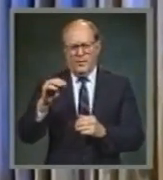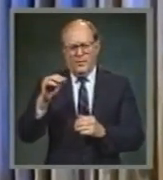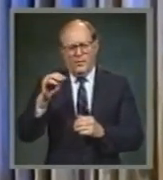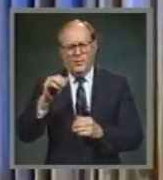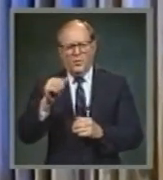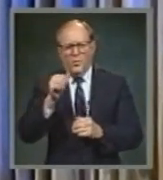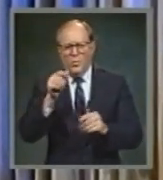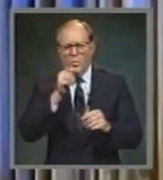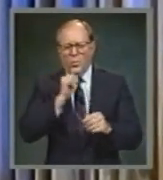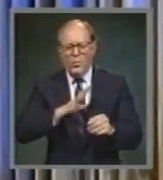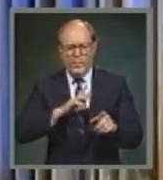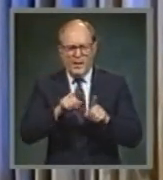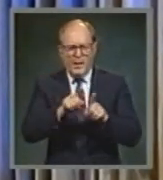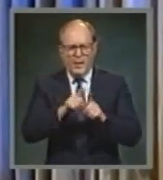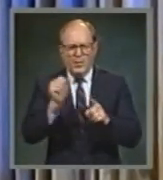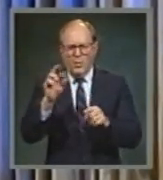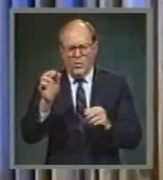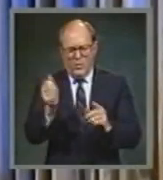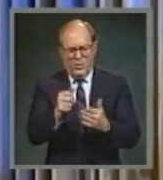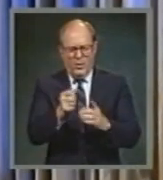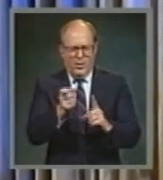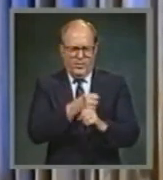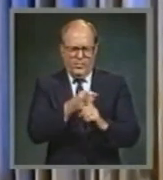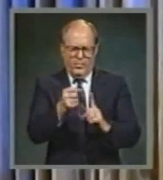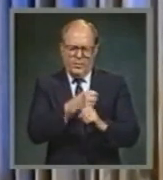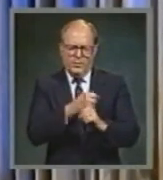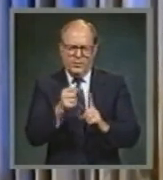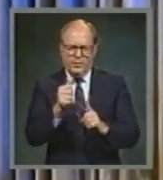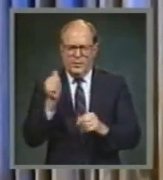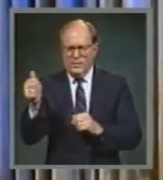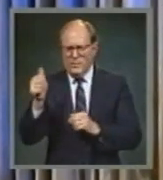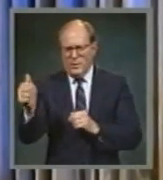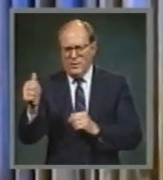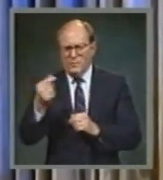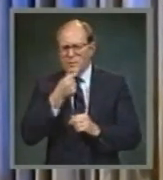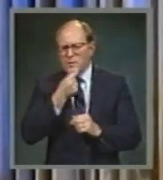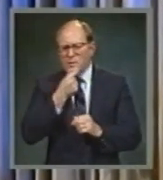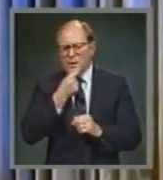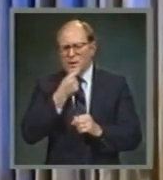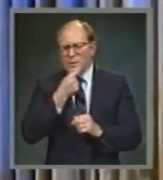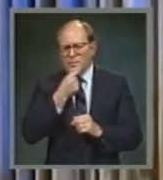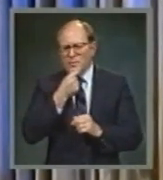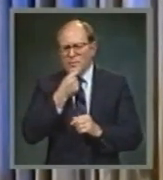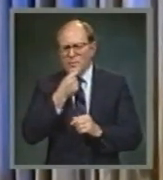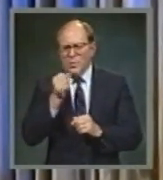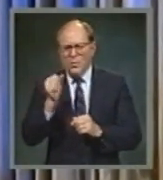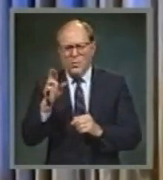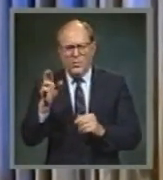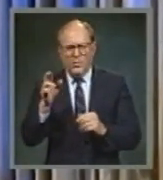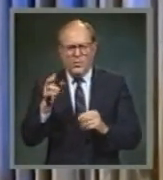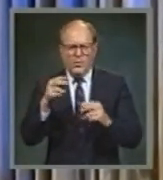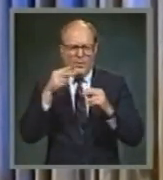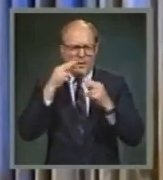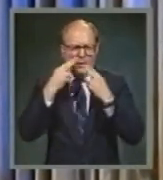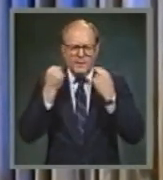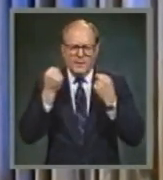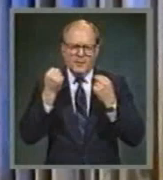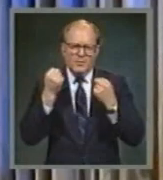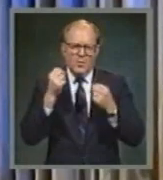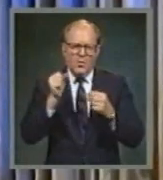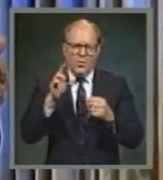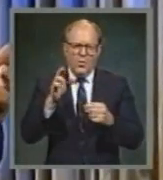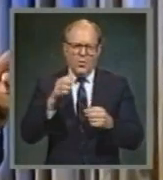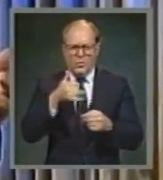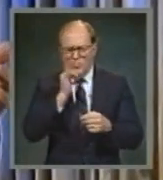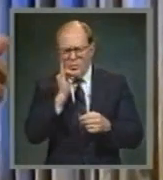nor abusers of themselves with mankind, the homosexuals, nor thieves, nor covetous, nor